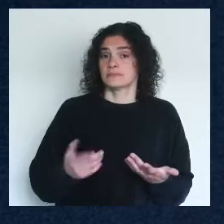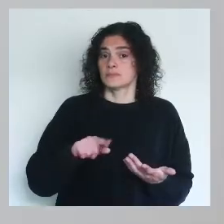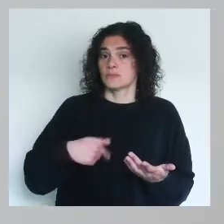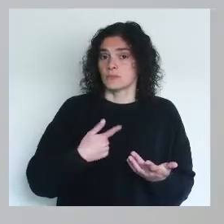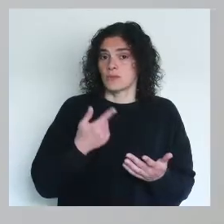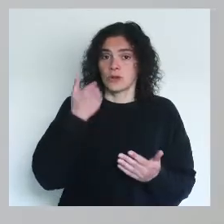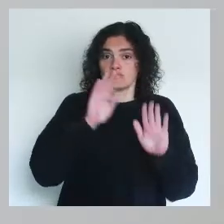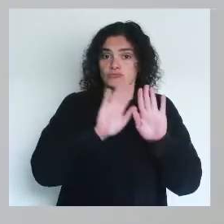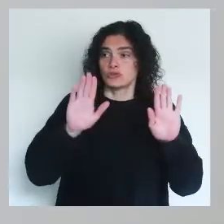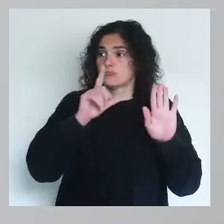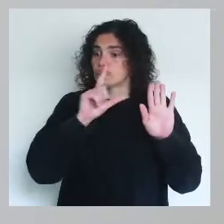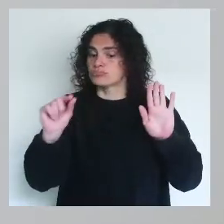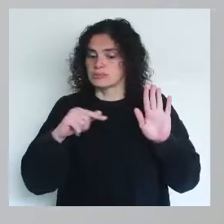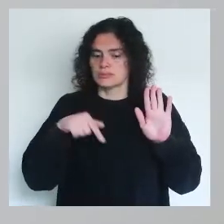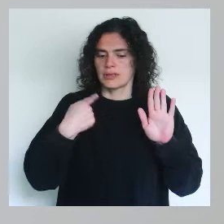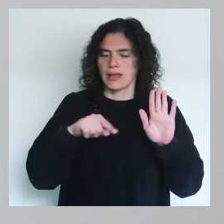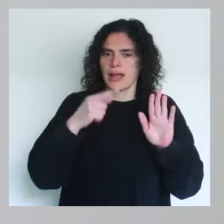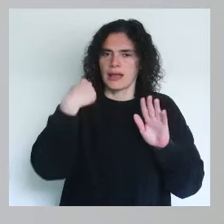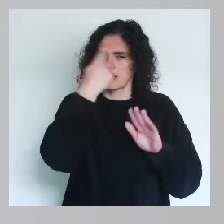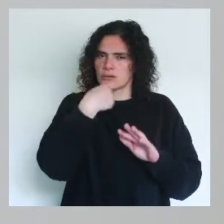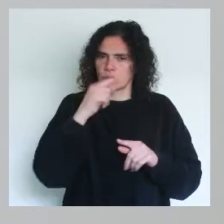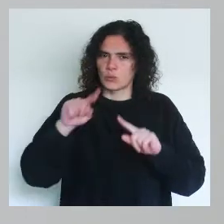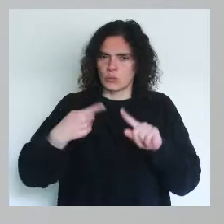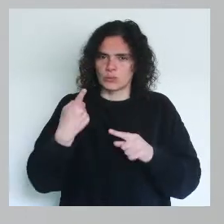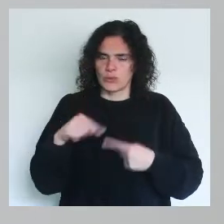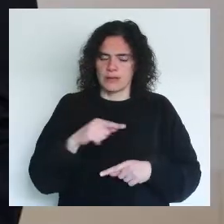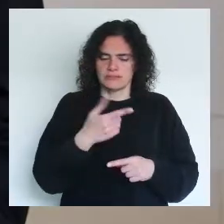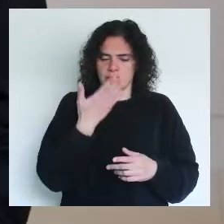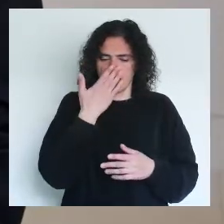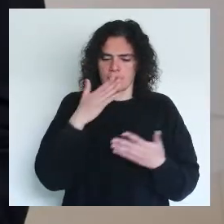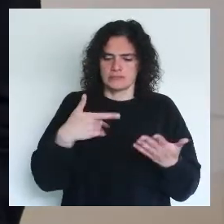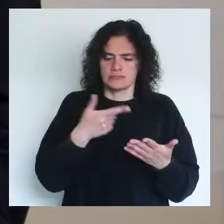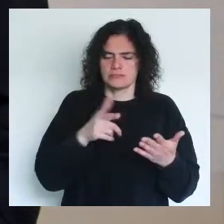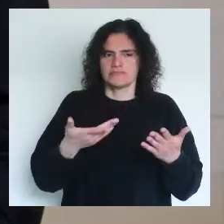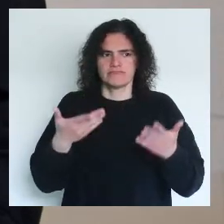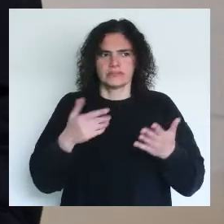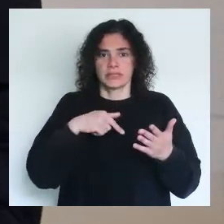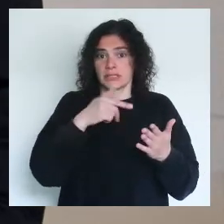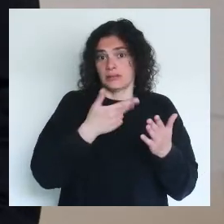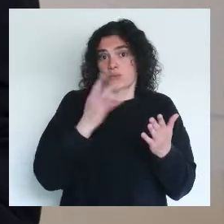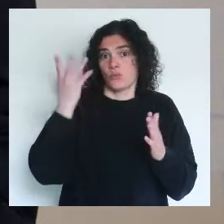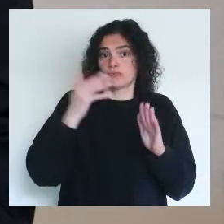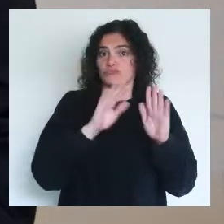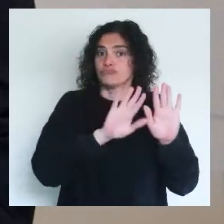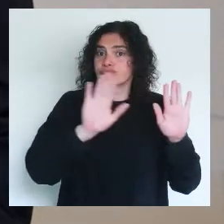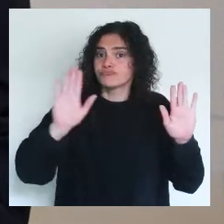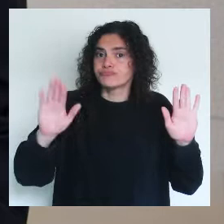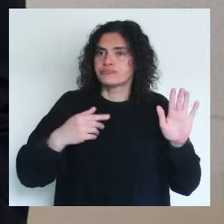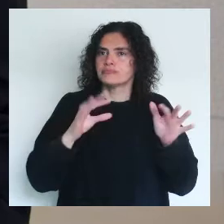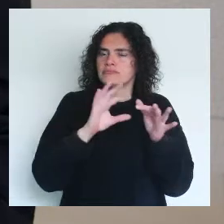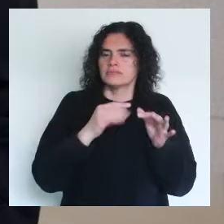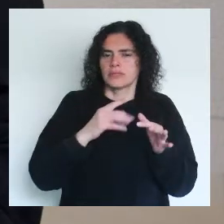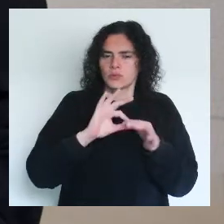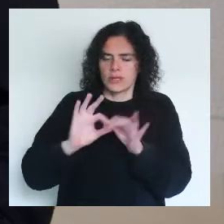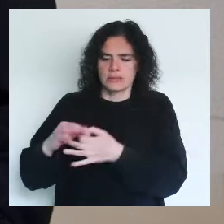As we are leaving the gallery, we also face two other portraits. Almost out of serendipity building this exhibition, all the